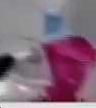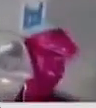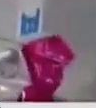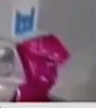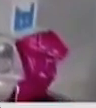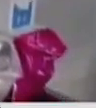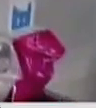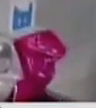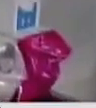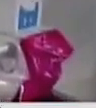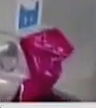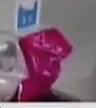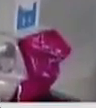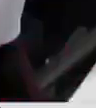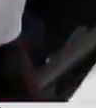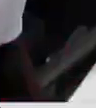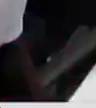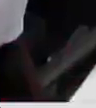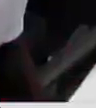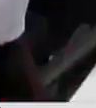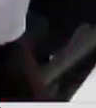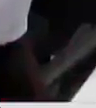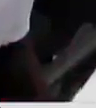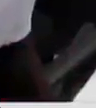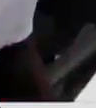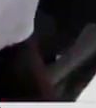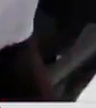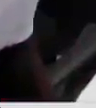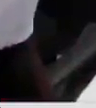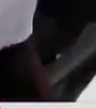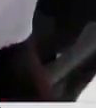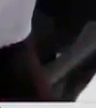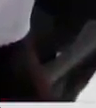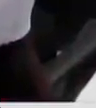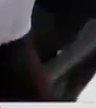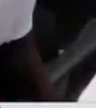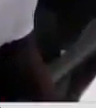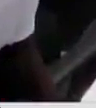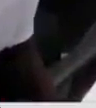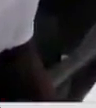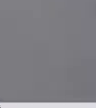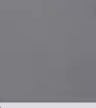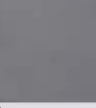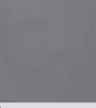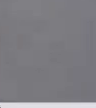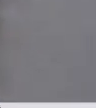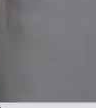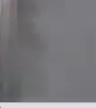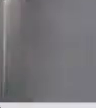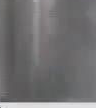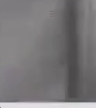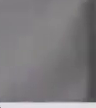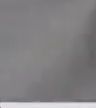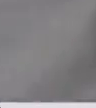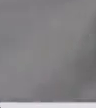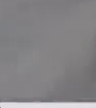Maybe, Professor Mpahlele, you would like to talk to it from the South African, well, not really, perhaps it's the Department of Health that need to respond